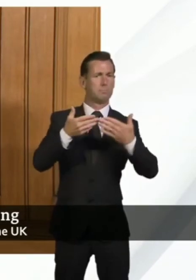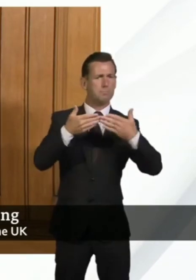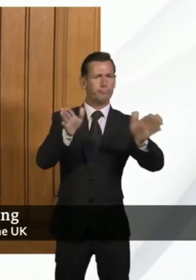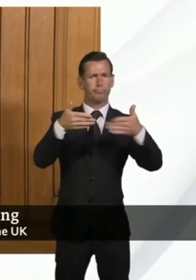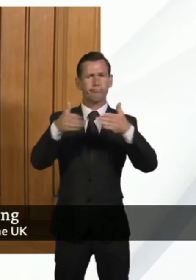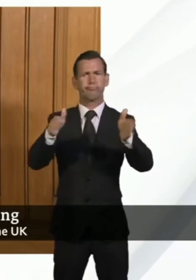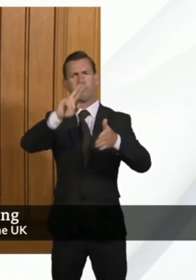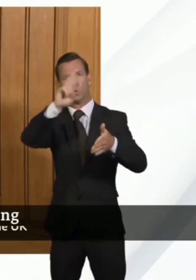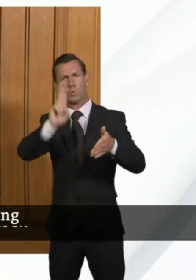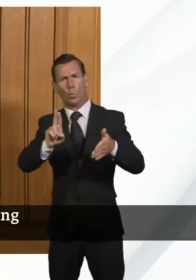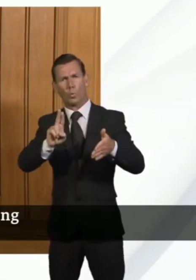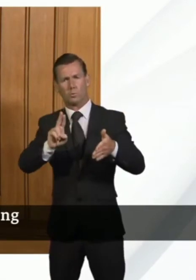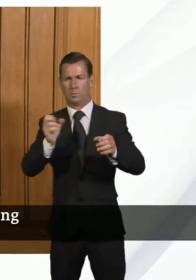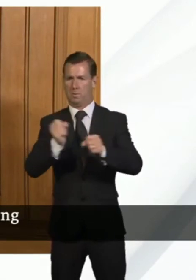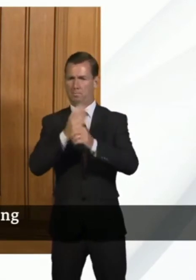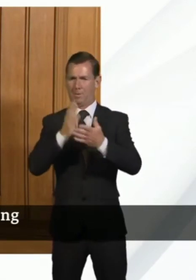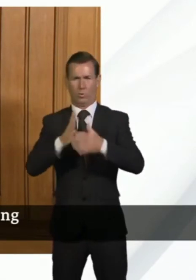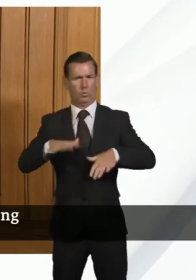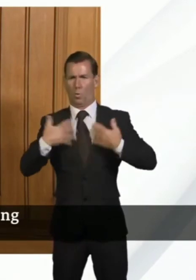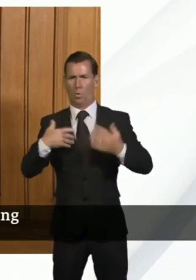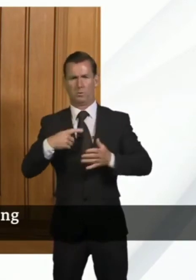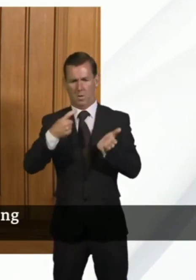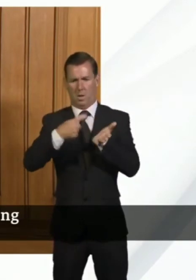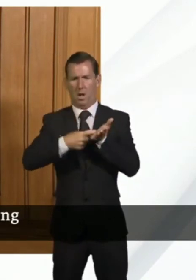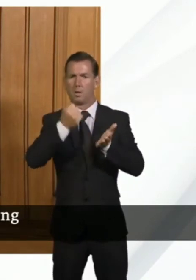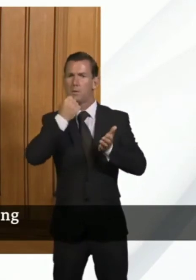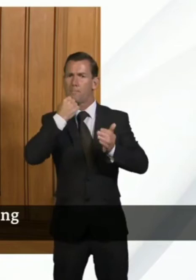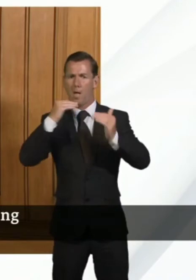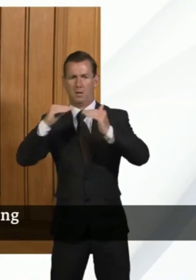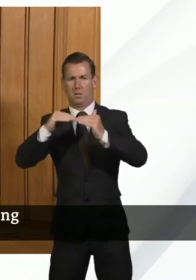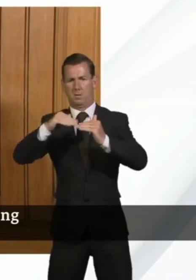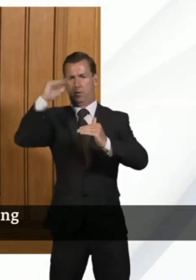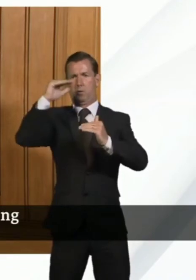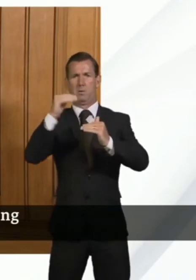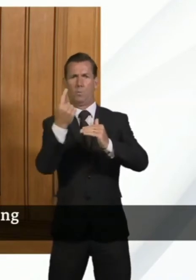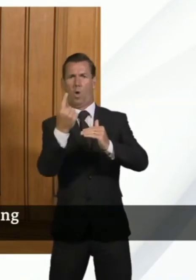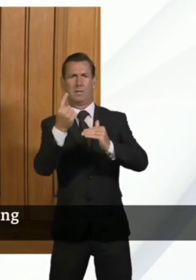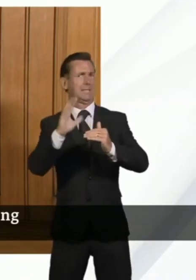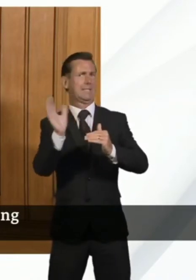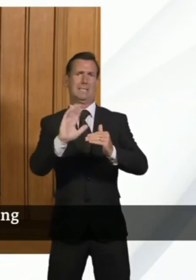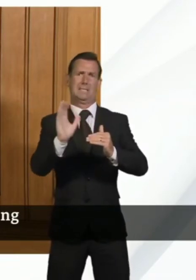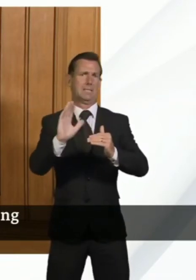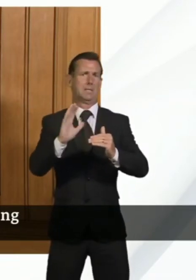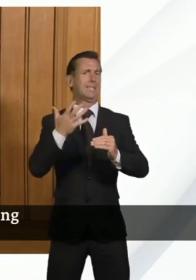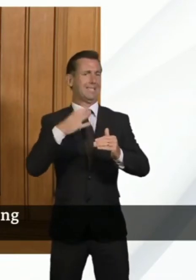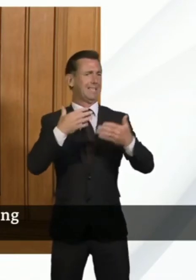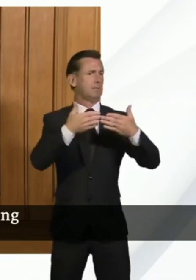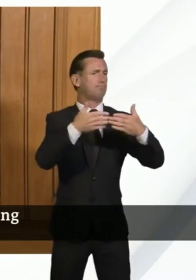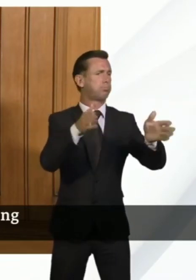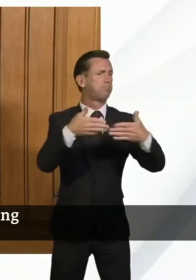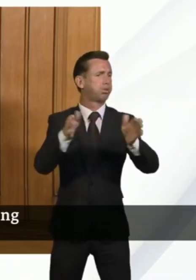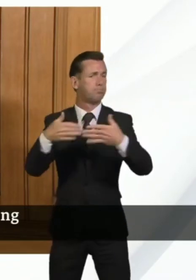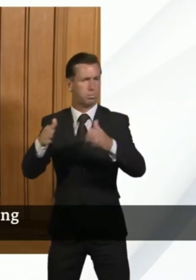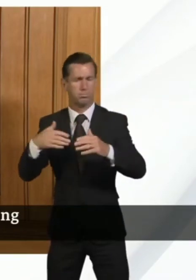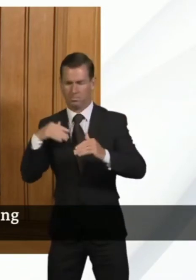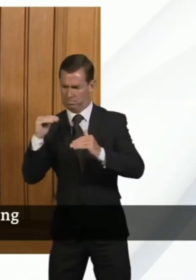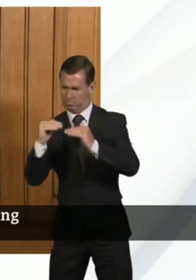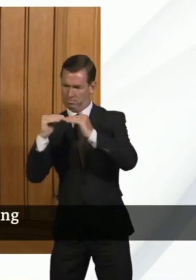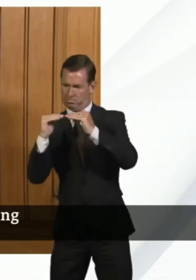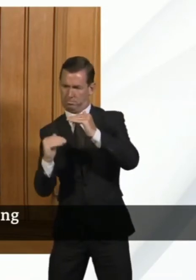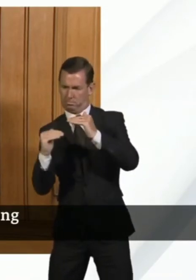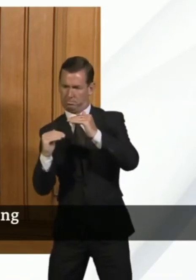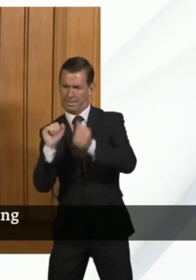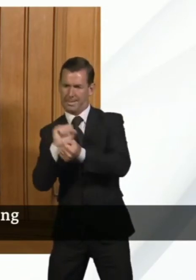of R above one in order to move in the subsequent steps of any release of lockdown measures. So